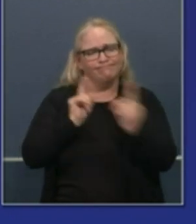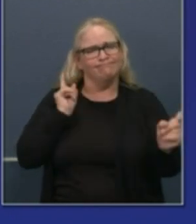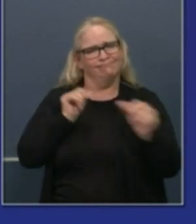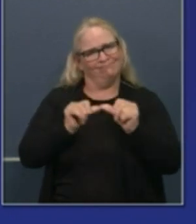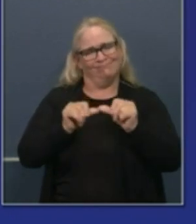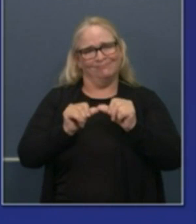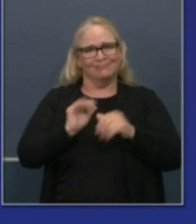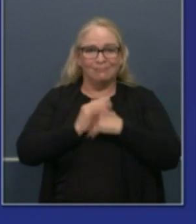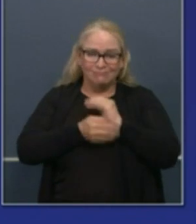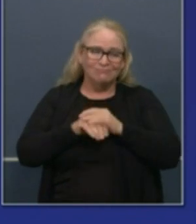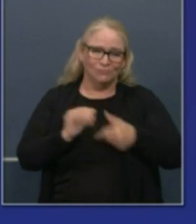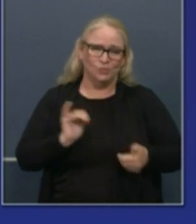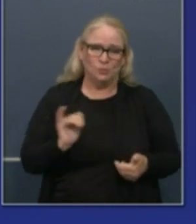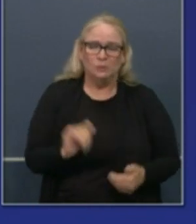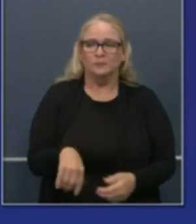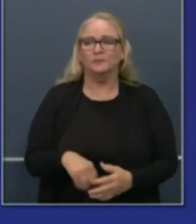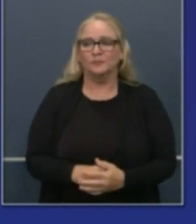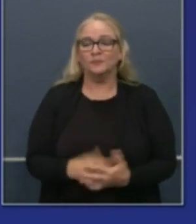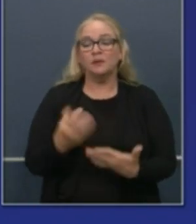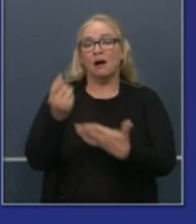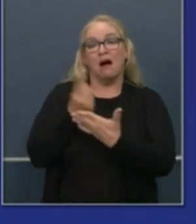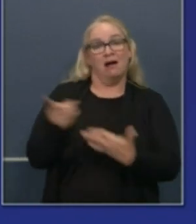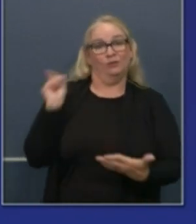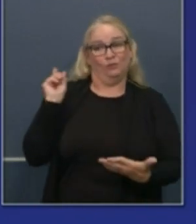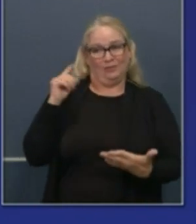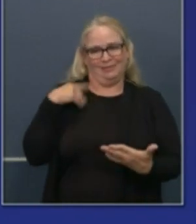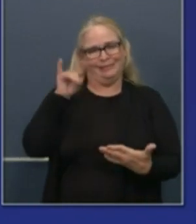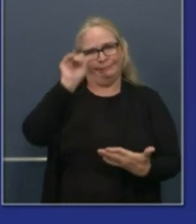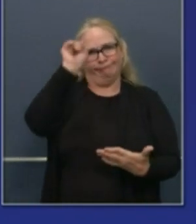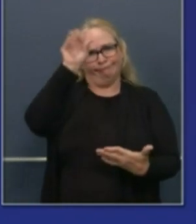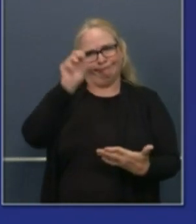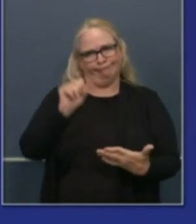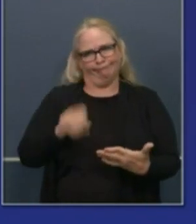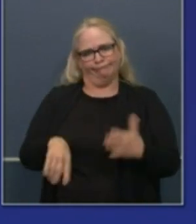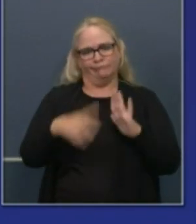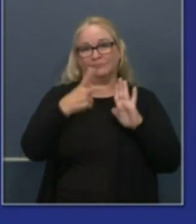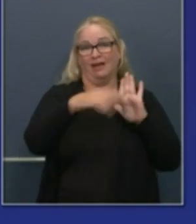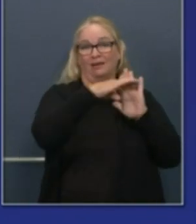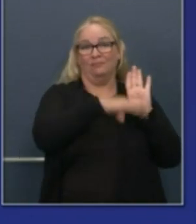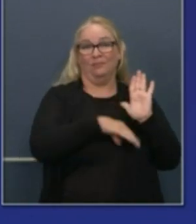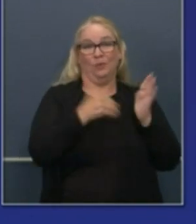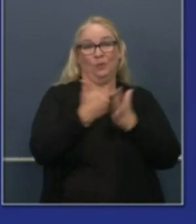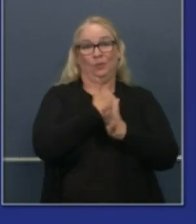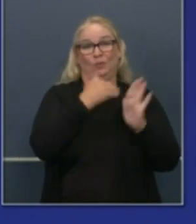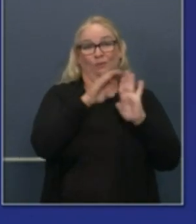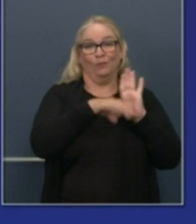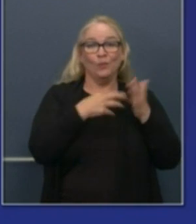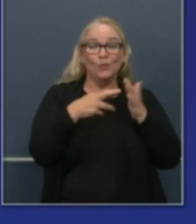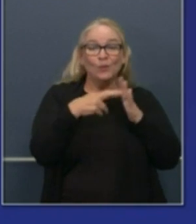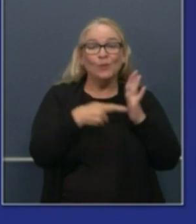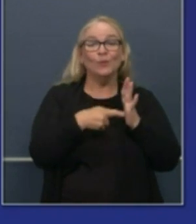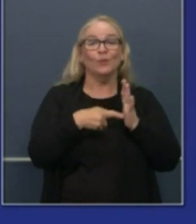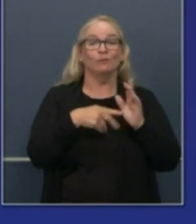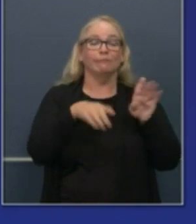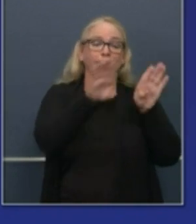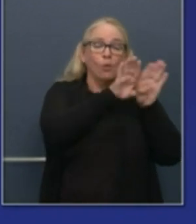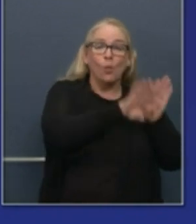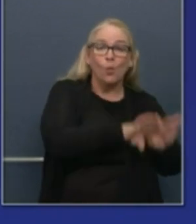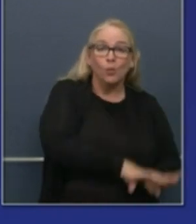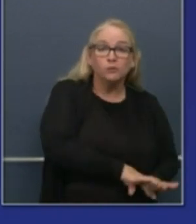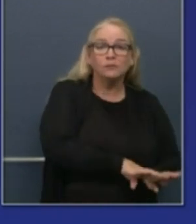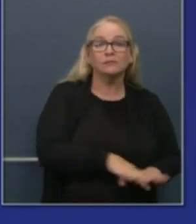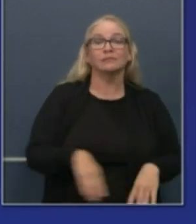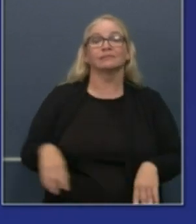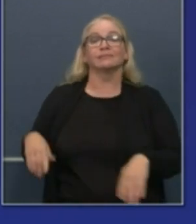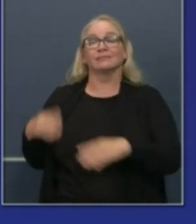that we're taking in the state of California and what we've done the of We talked about those counties that are on the monitoring list,